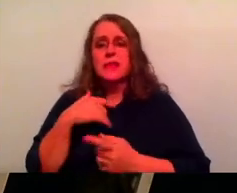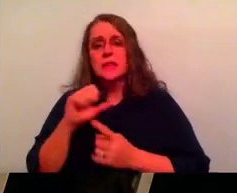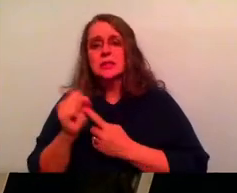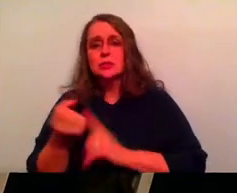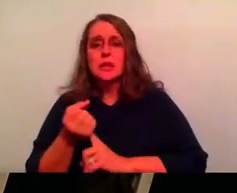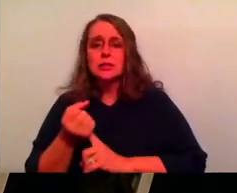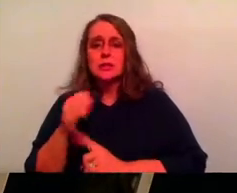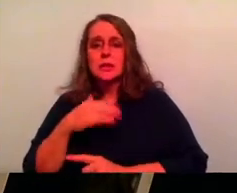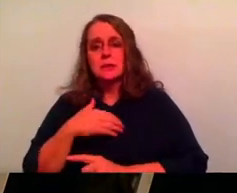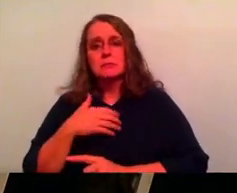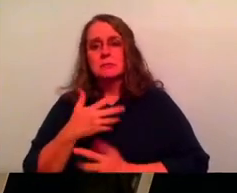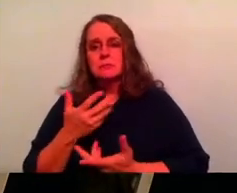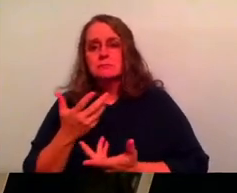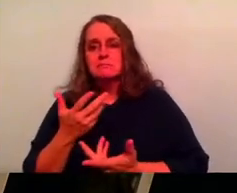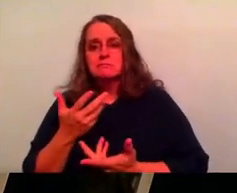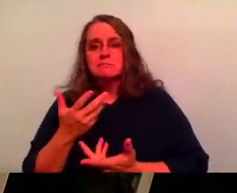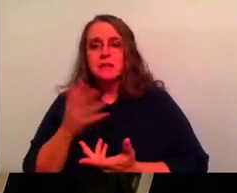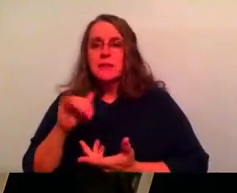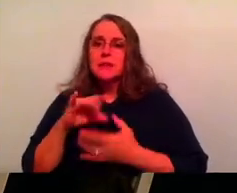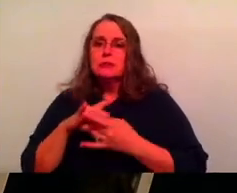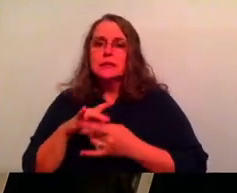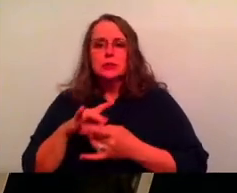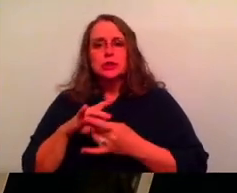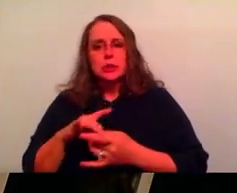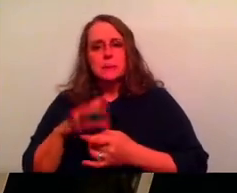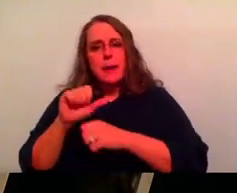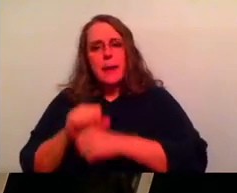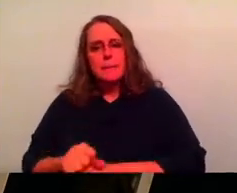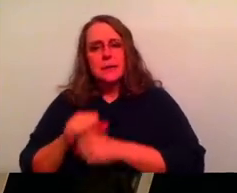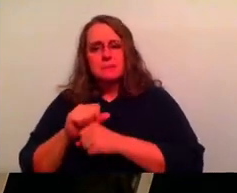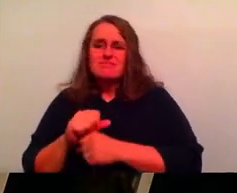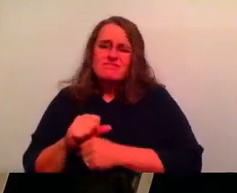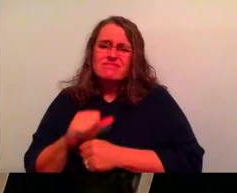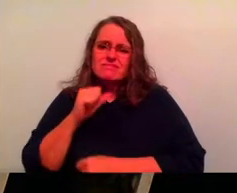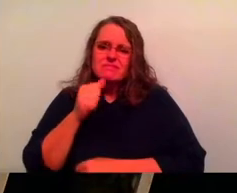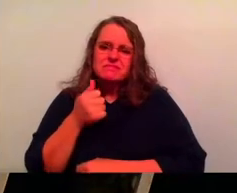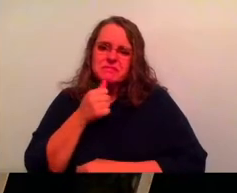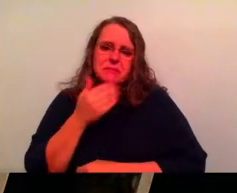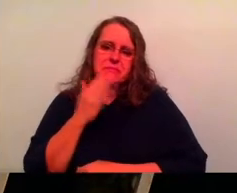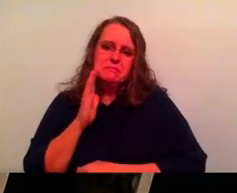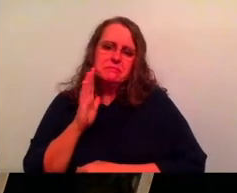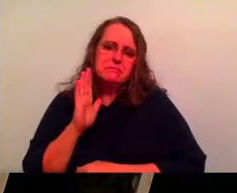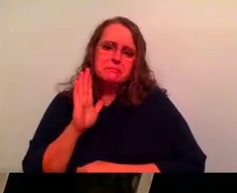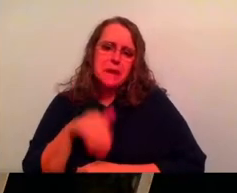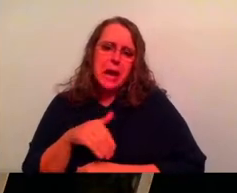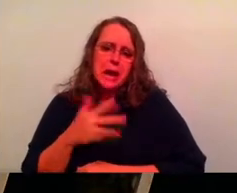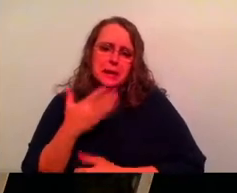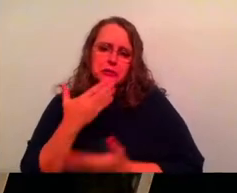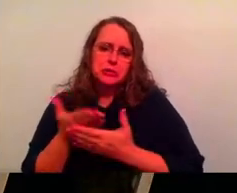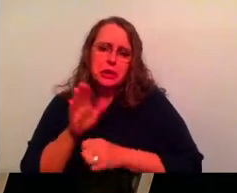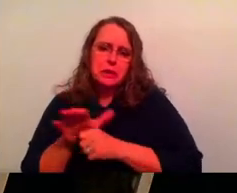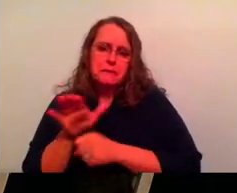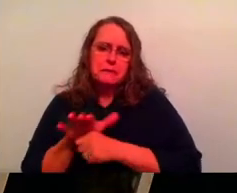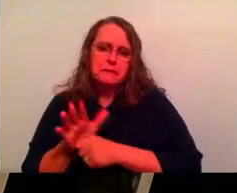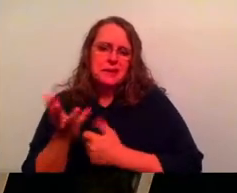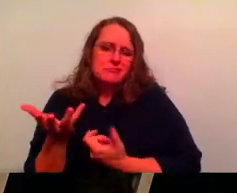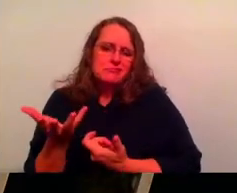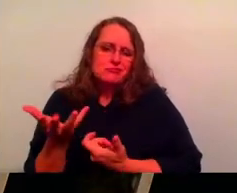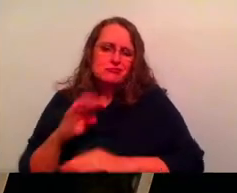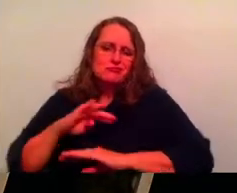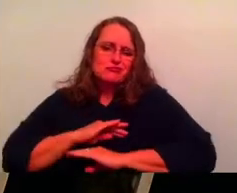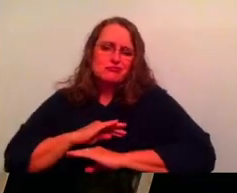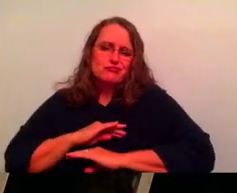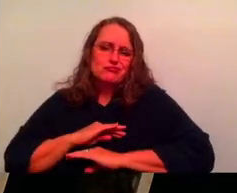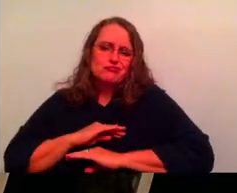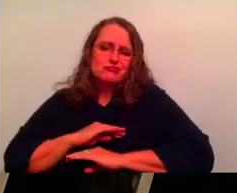that my circumstances, uh, this relationship, this habit, like it's, it's not that bad or it's, it's good enough. You know what I mean? So like, it's a place that I